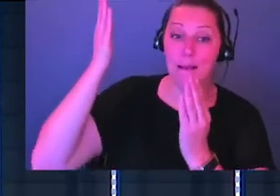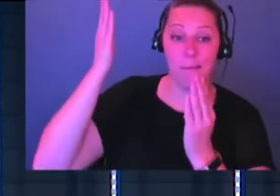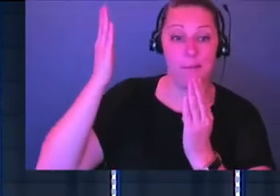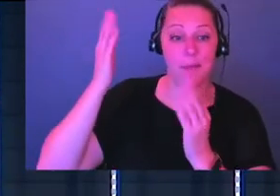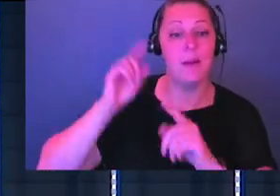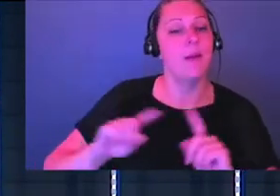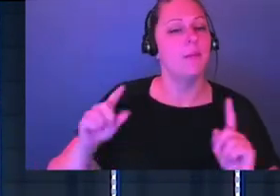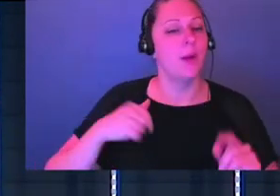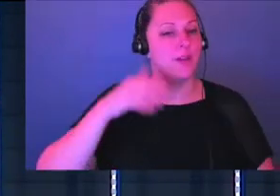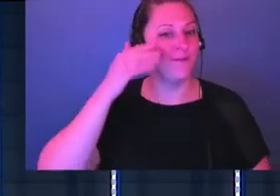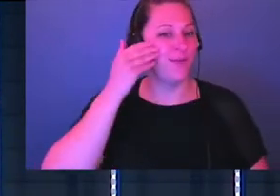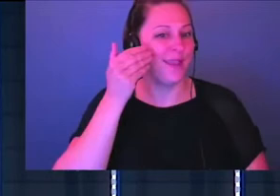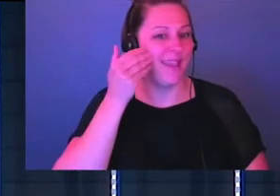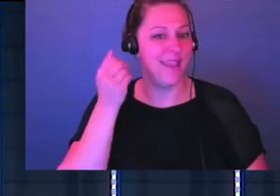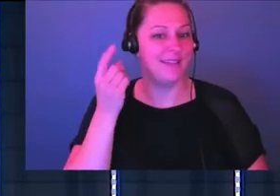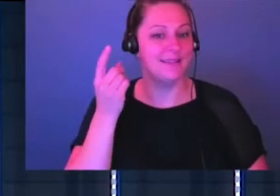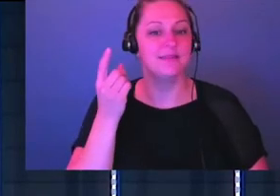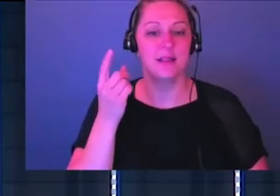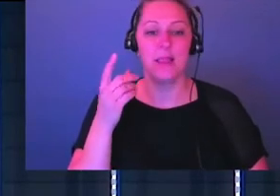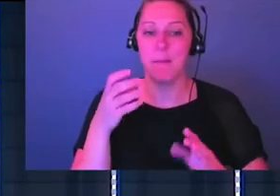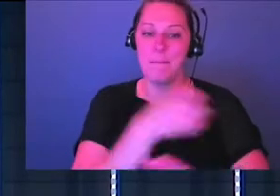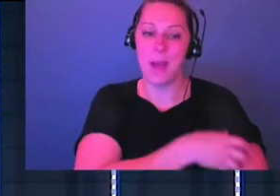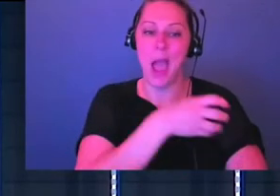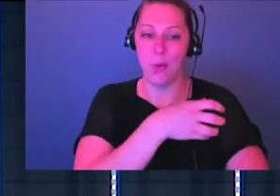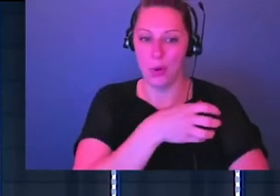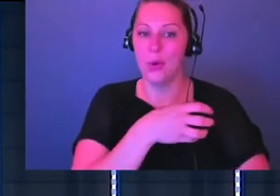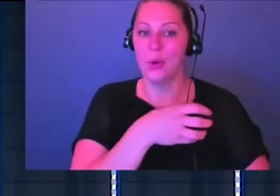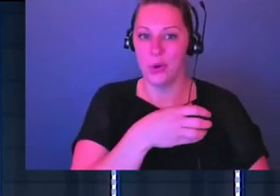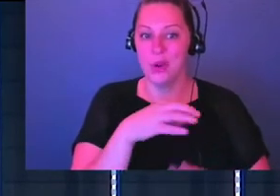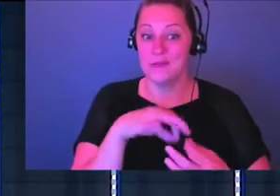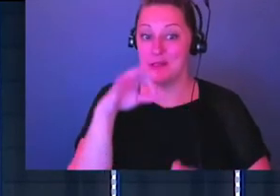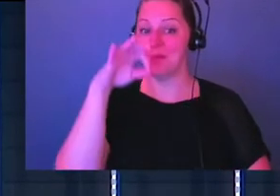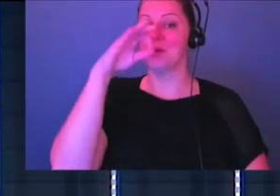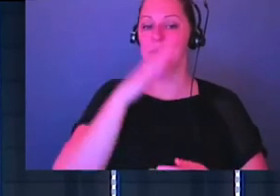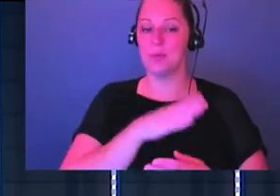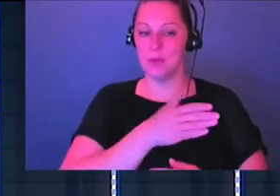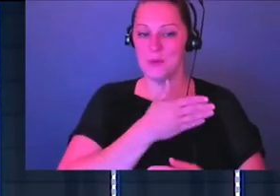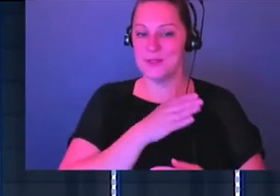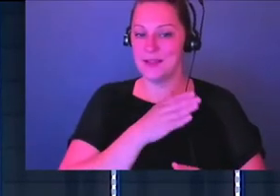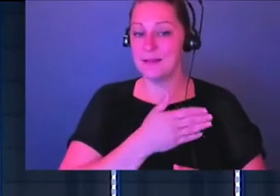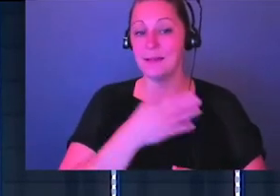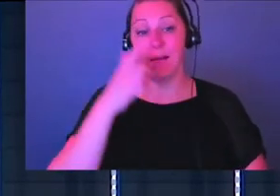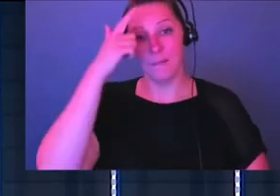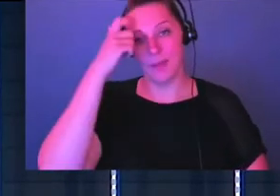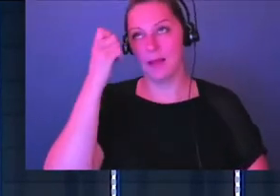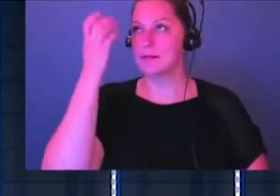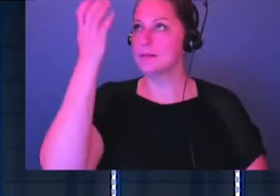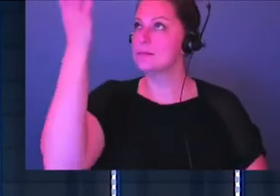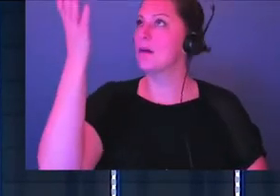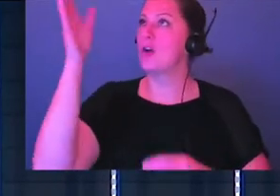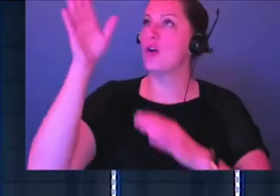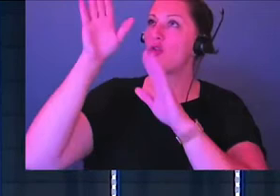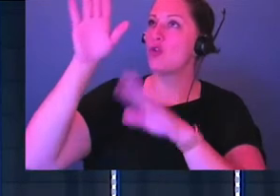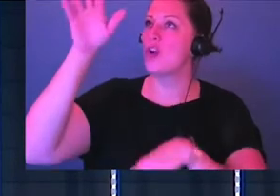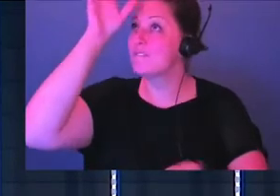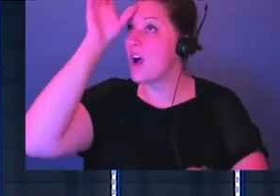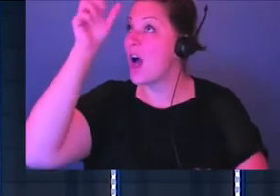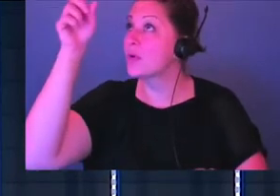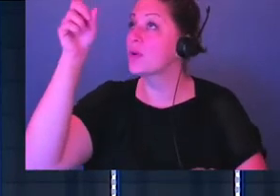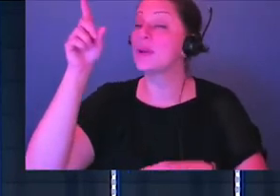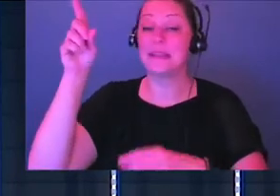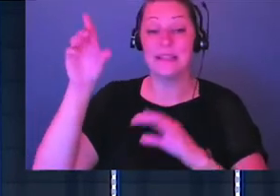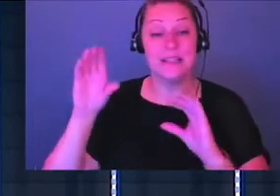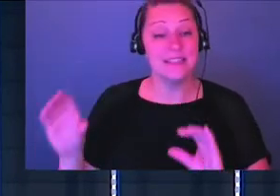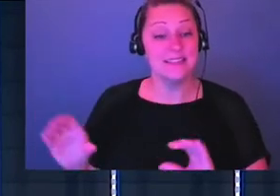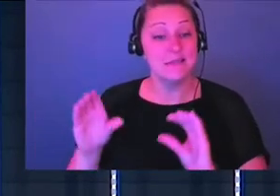forget in regards to this power that music has spiritually, is I think that because we have such a good father, amen, what God does is